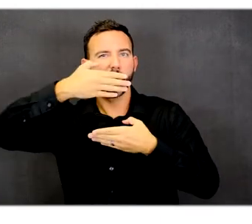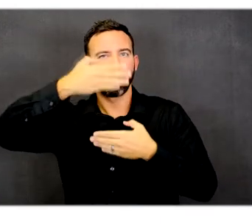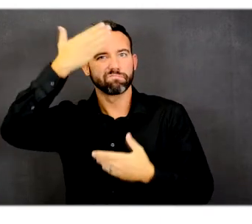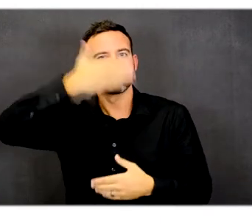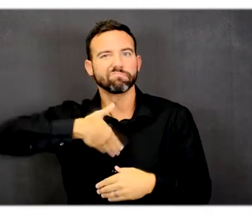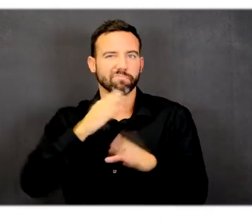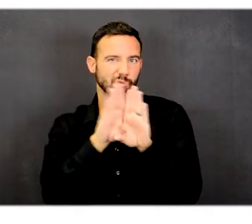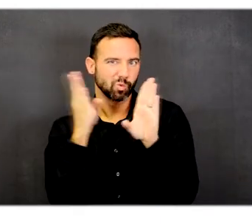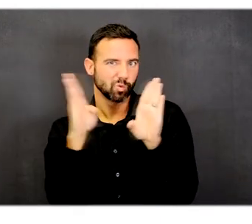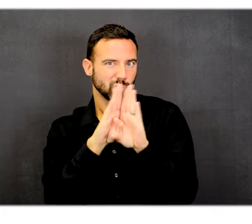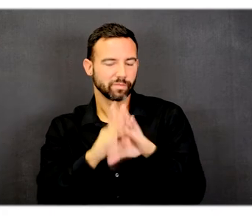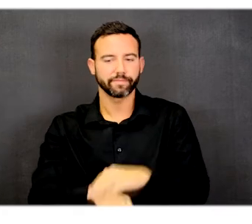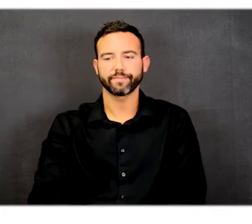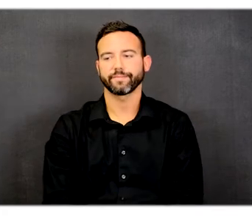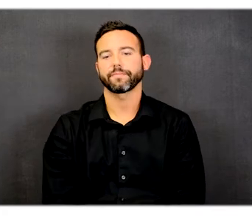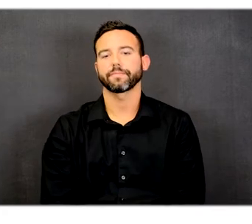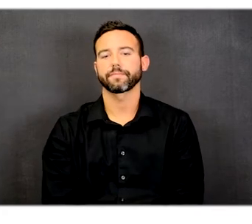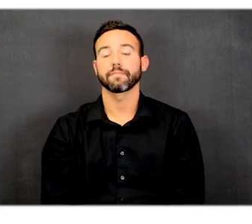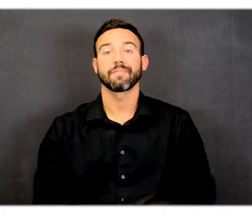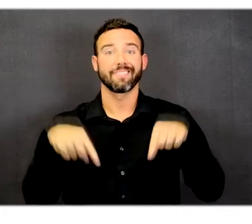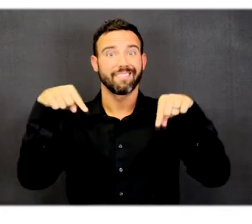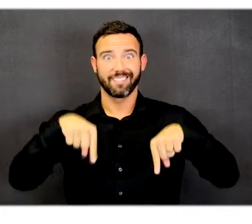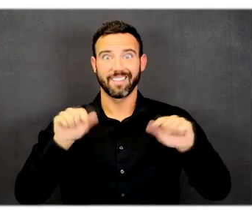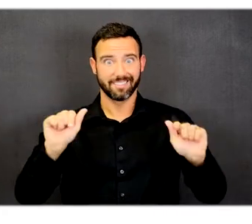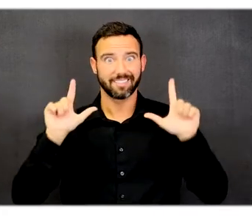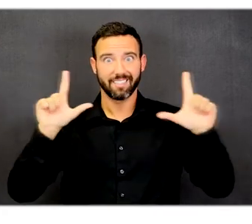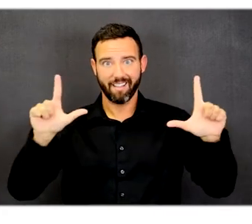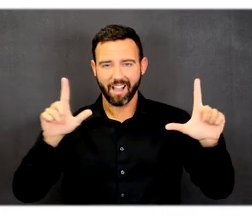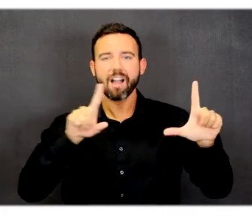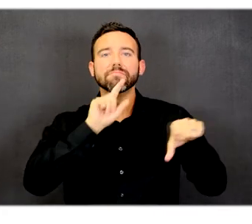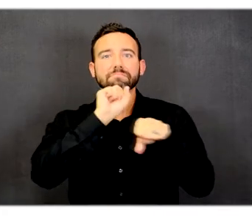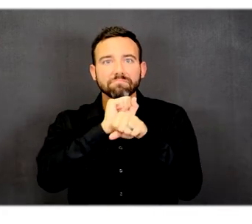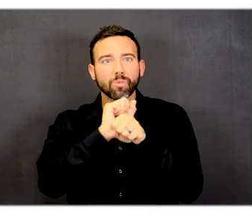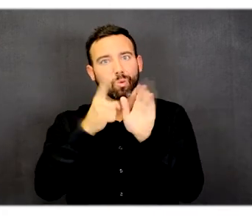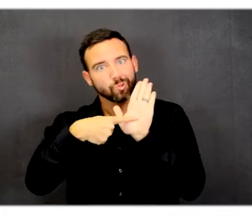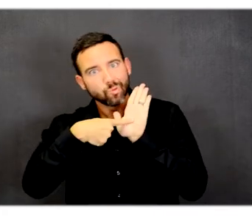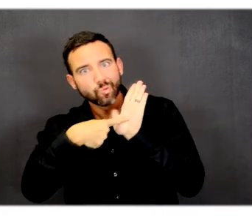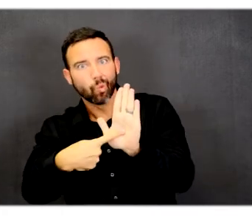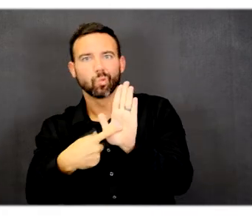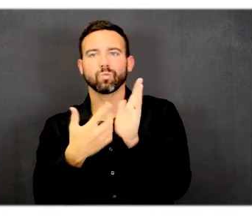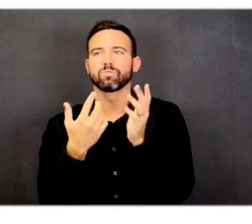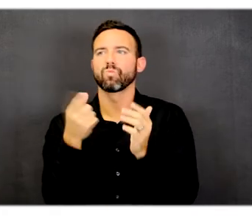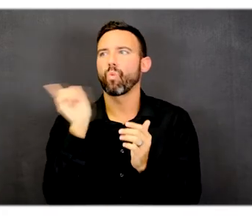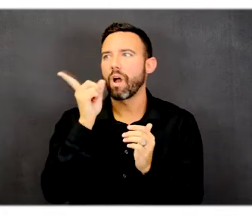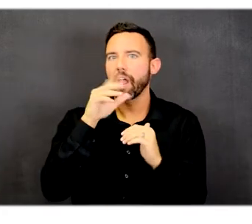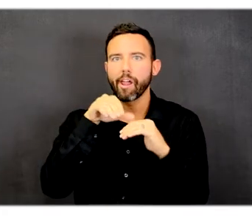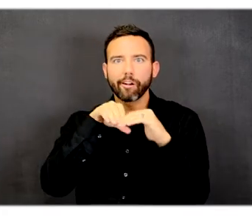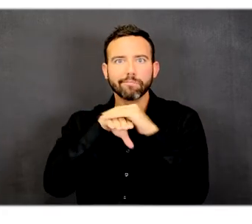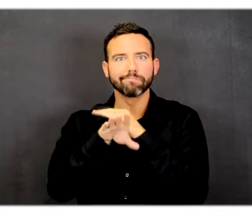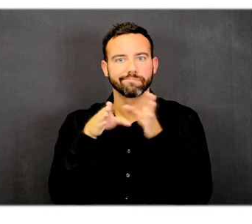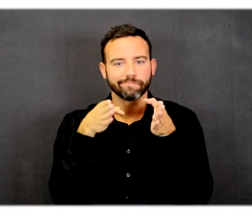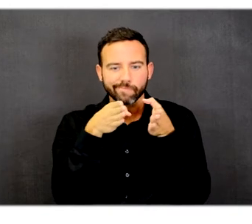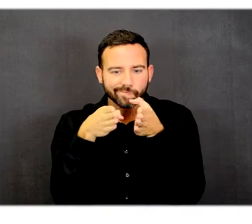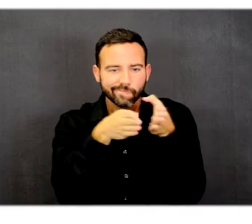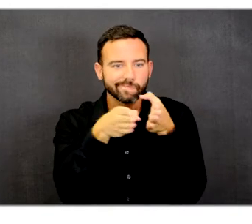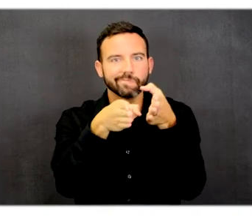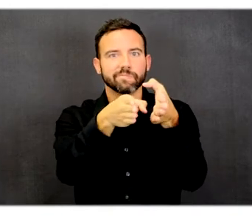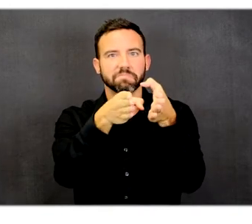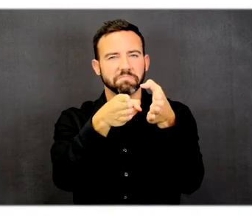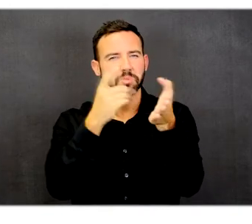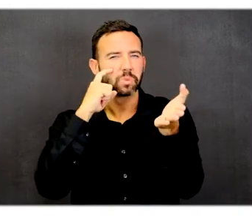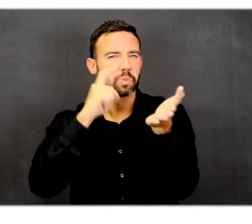The main focus of this slide is to show the trails that are actually accessible. There are various correlations here.